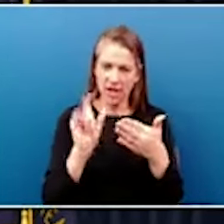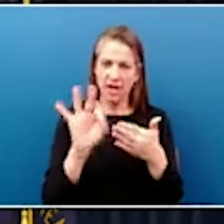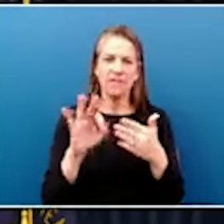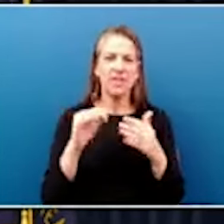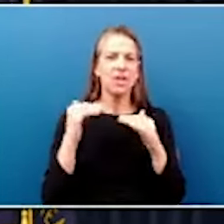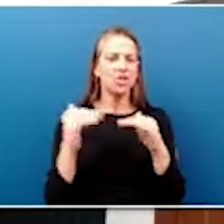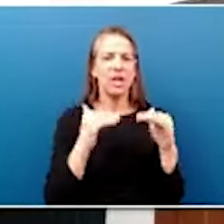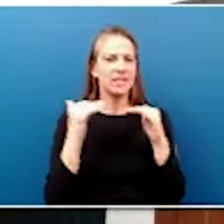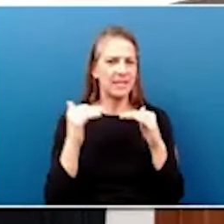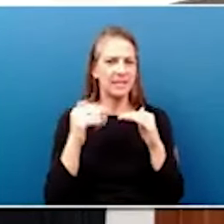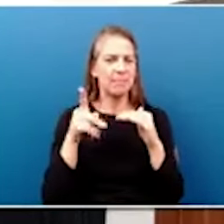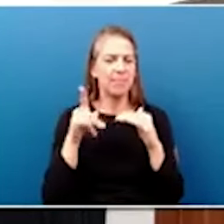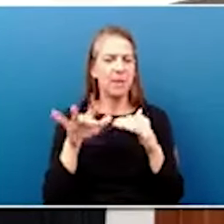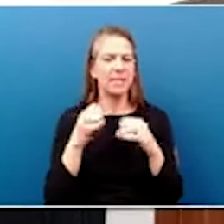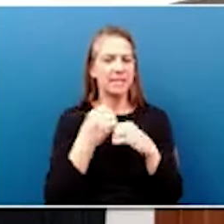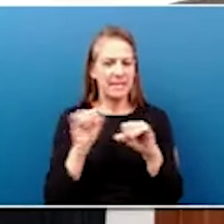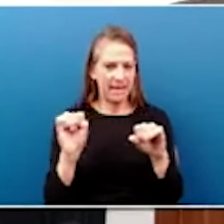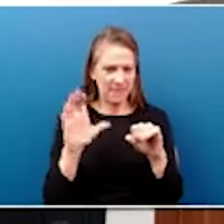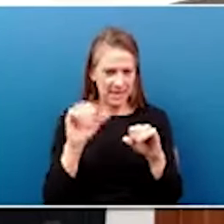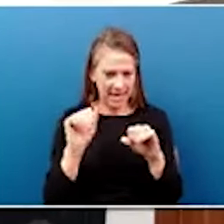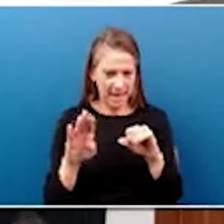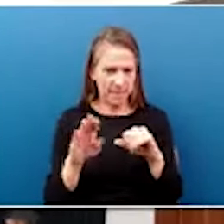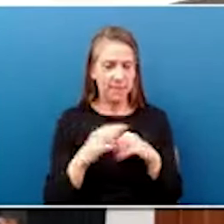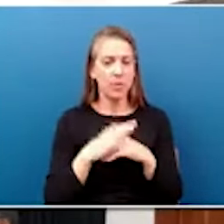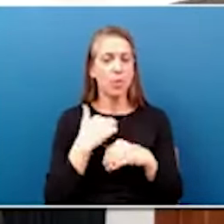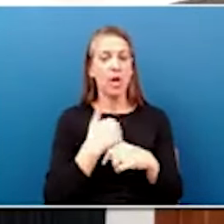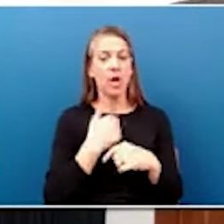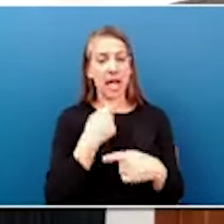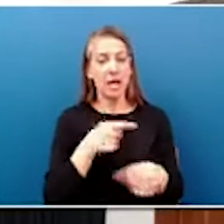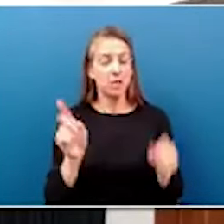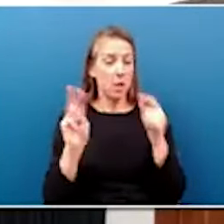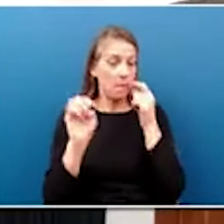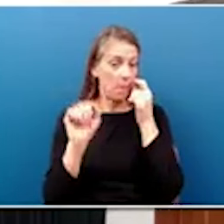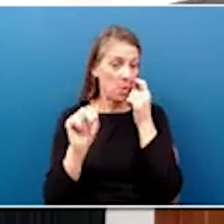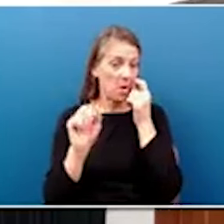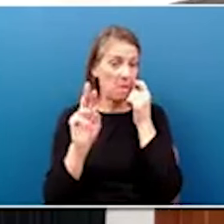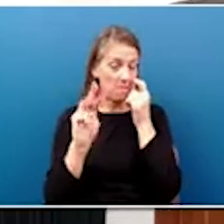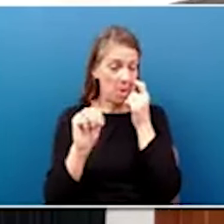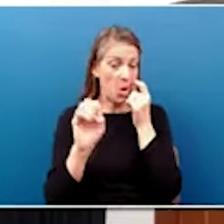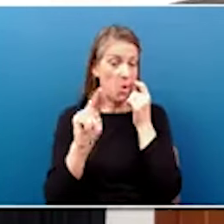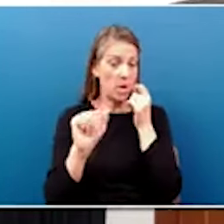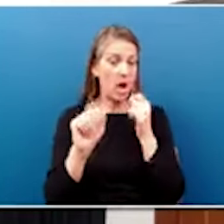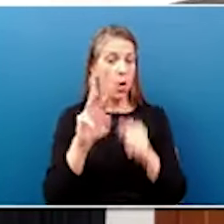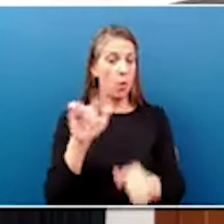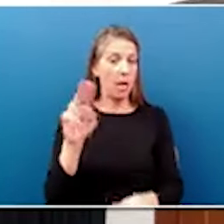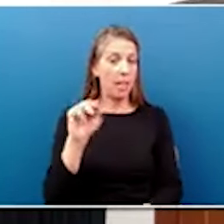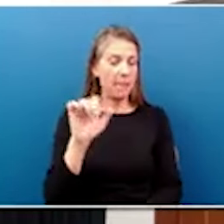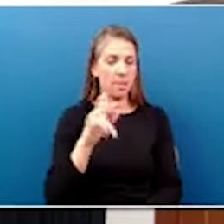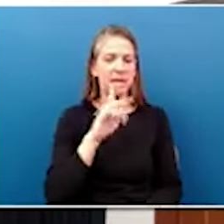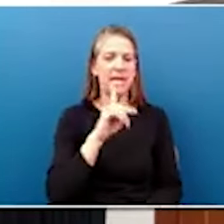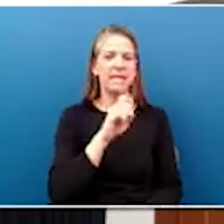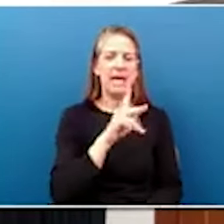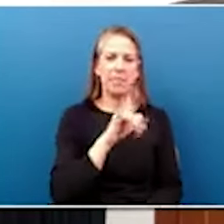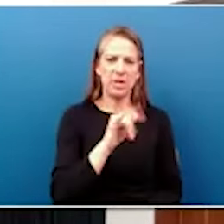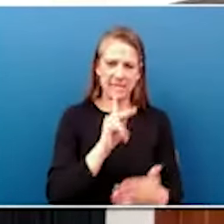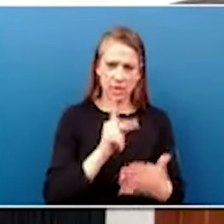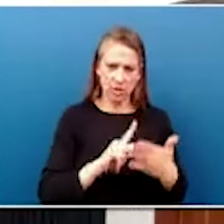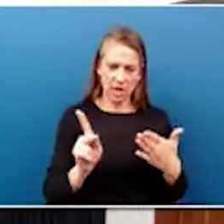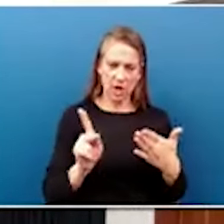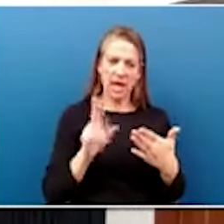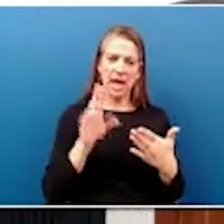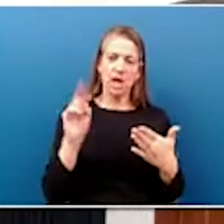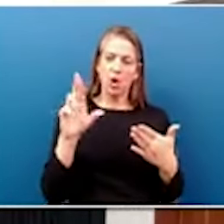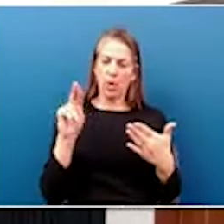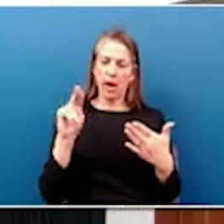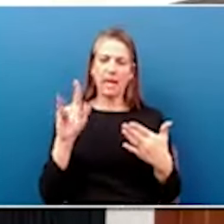Public Safety Cabinet. We're announcing that Mona Womack will serve as the Deputy Secretary and that Randy White